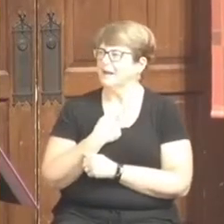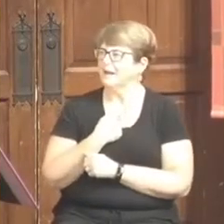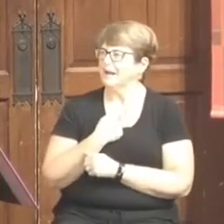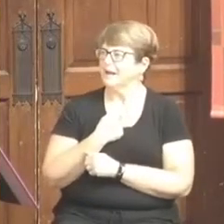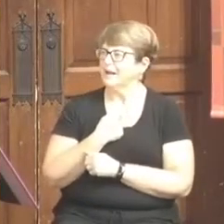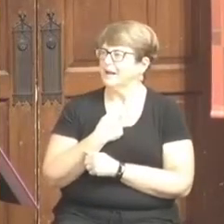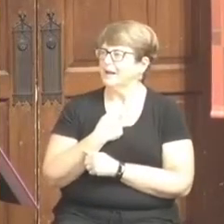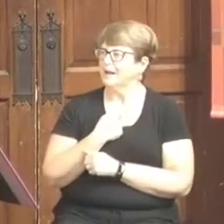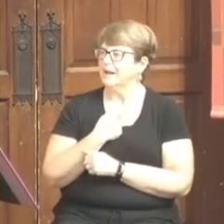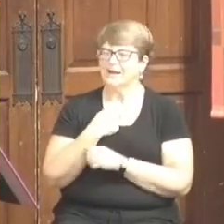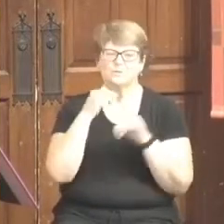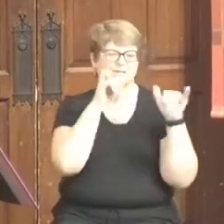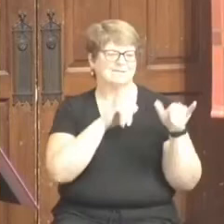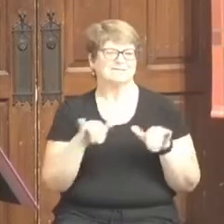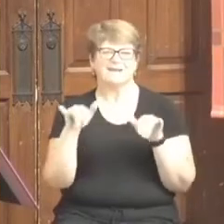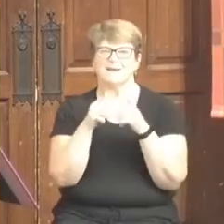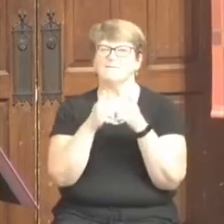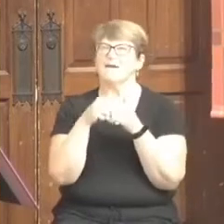was the hand of God.